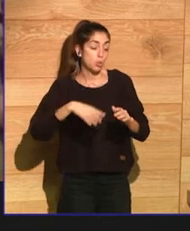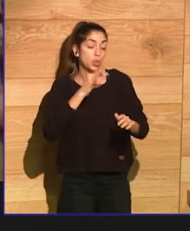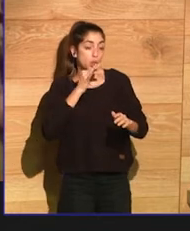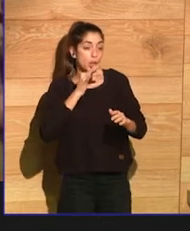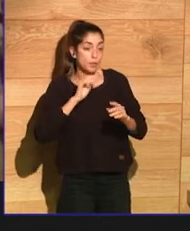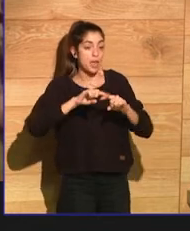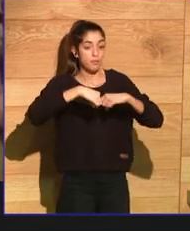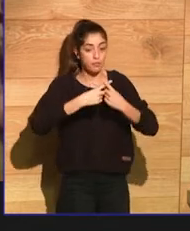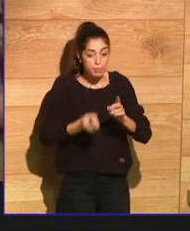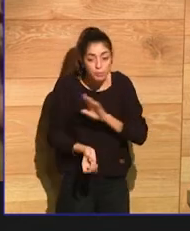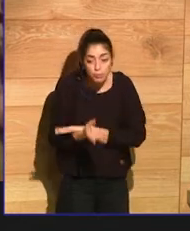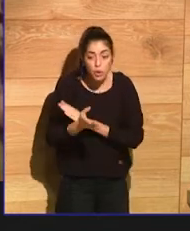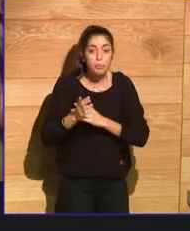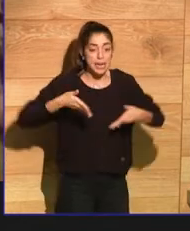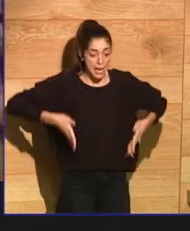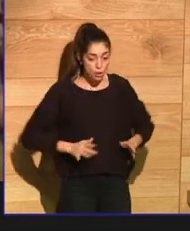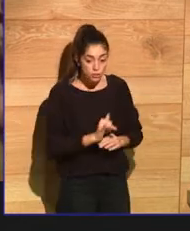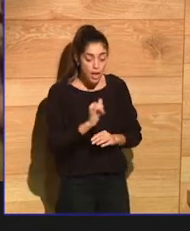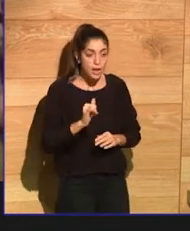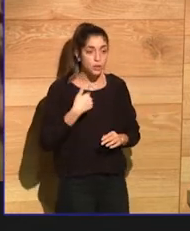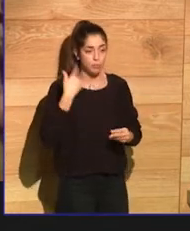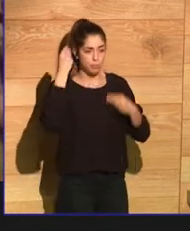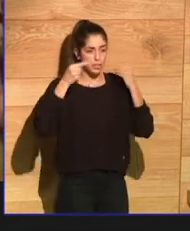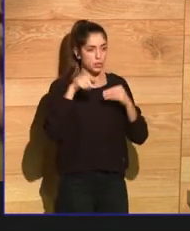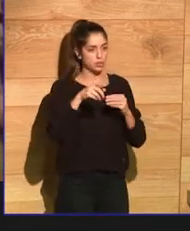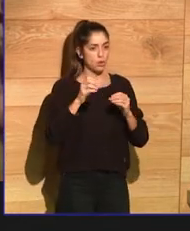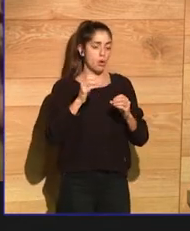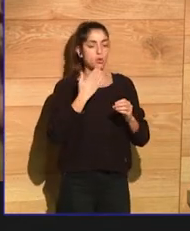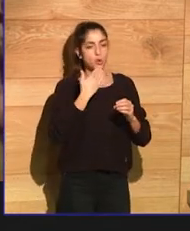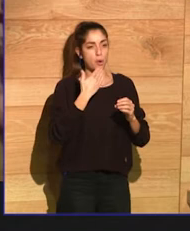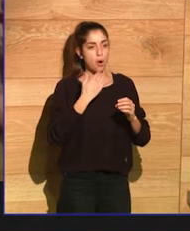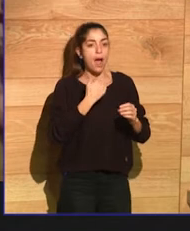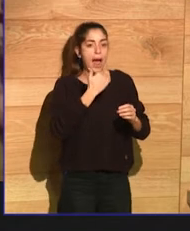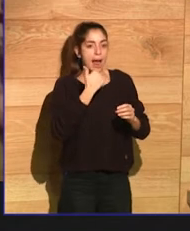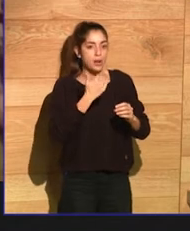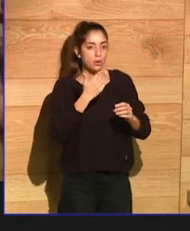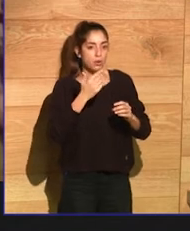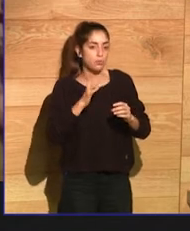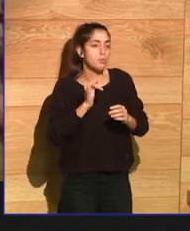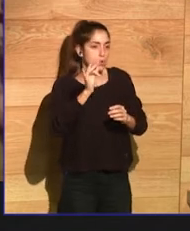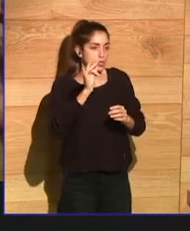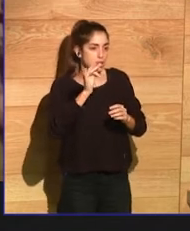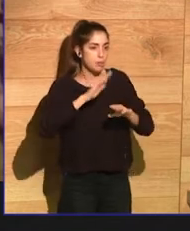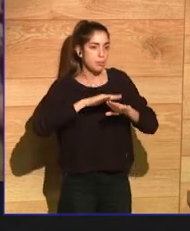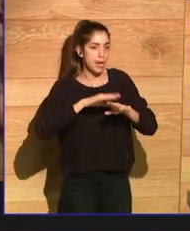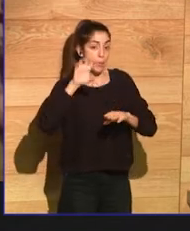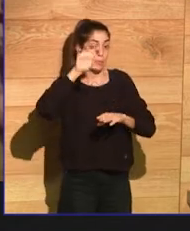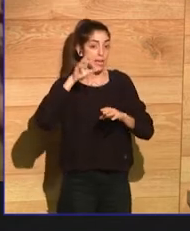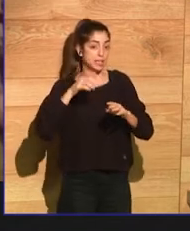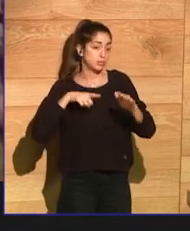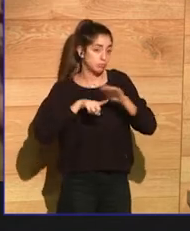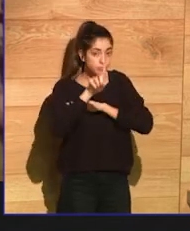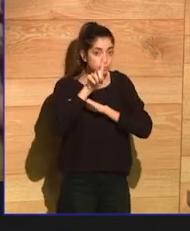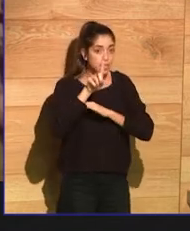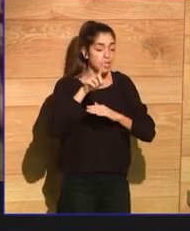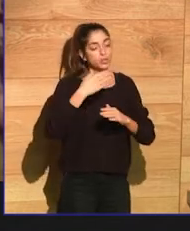about whether or not the country was still moving forward and viable. And if that's not the case, then I would say